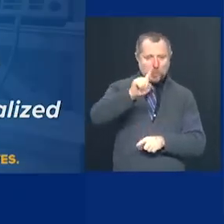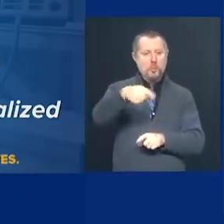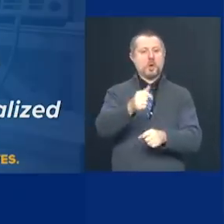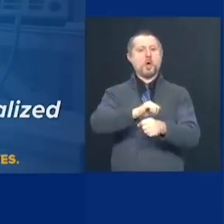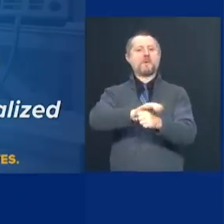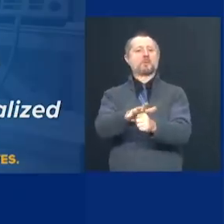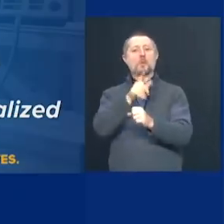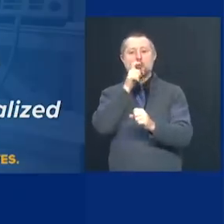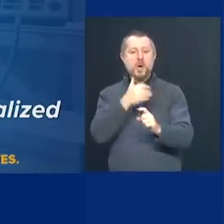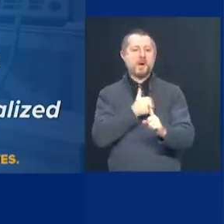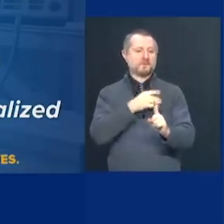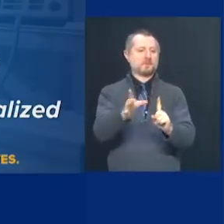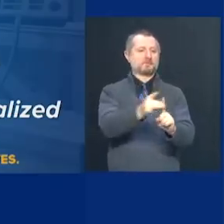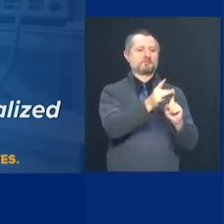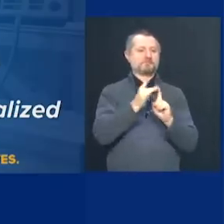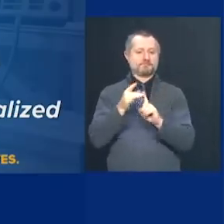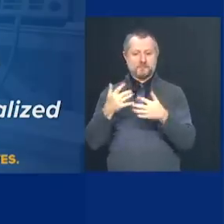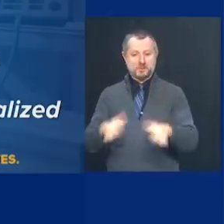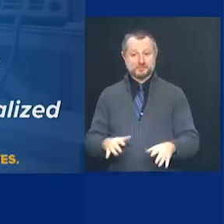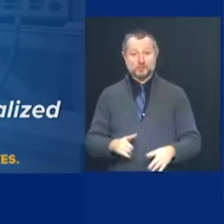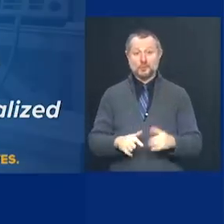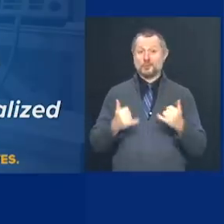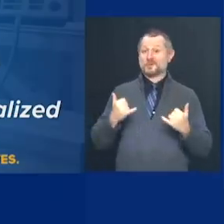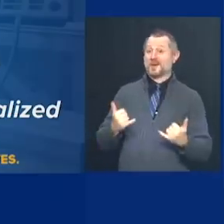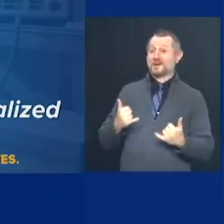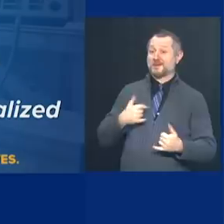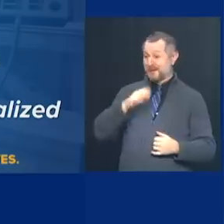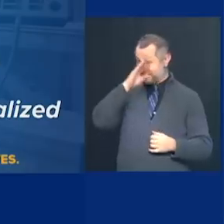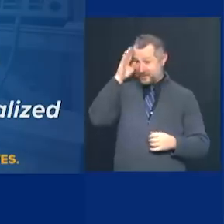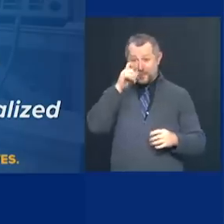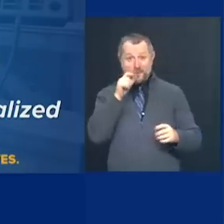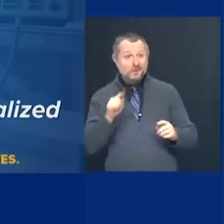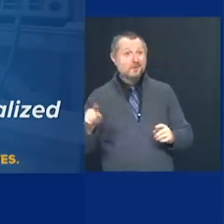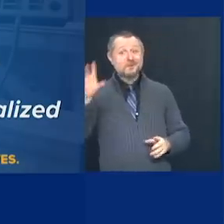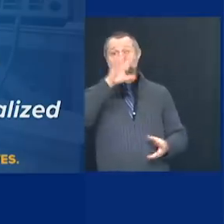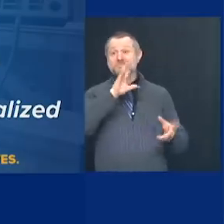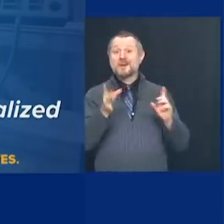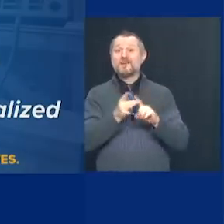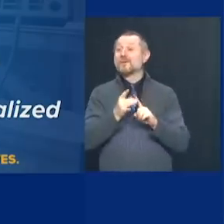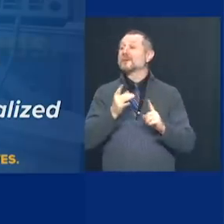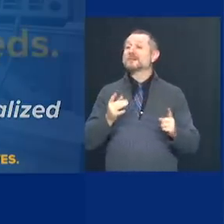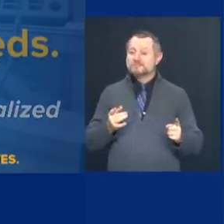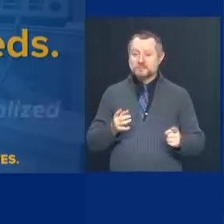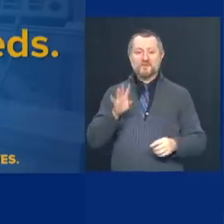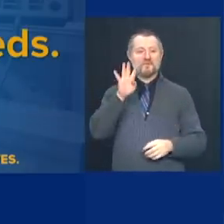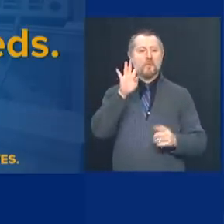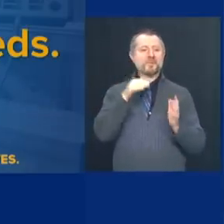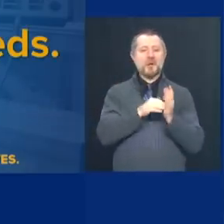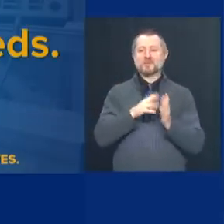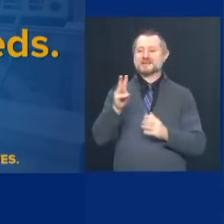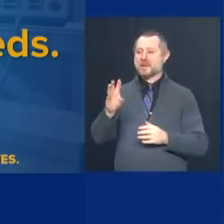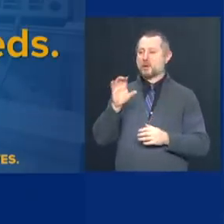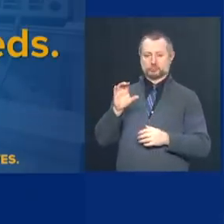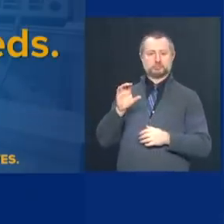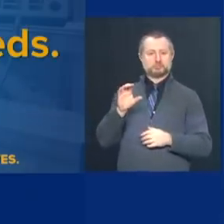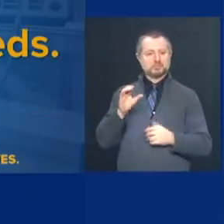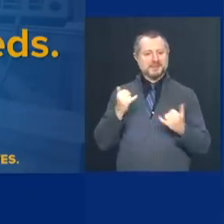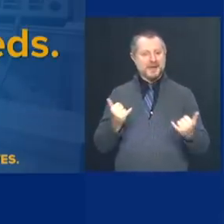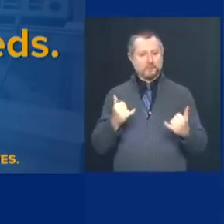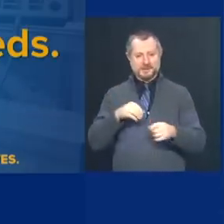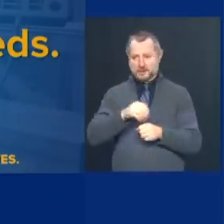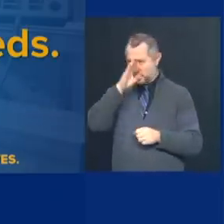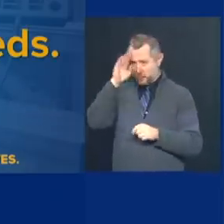4,600 hospitalized. So that gives you a range of the capacity for the system.